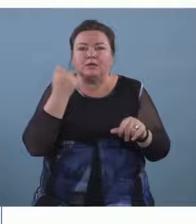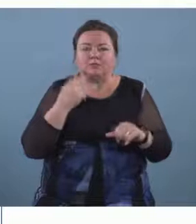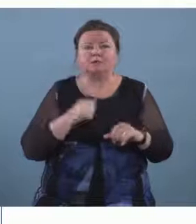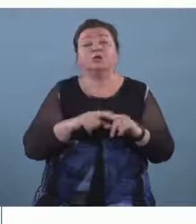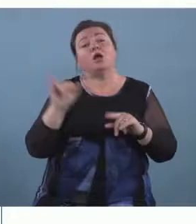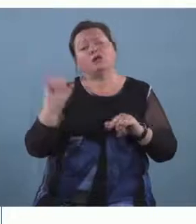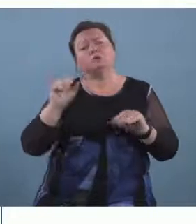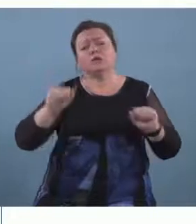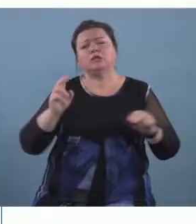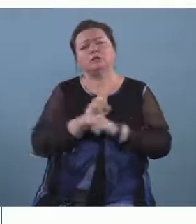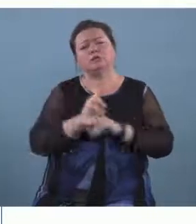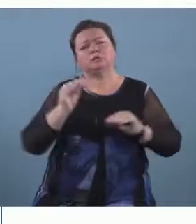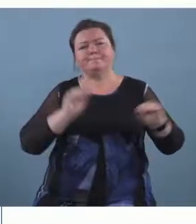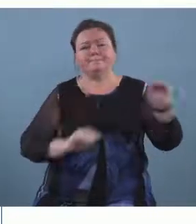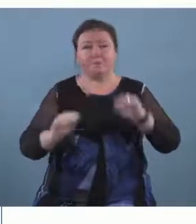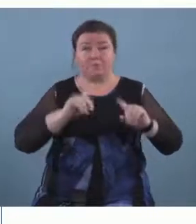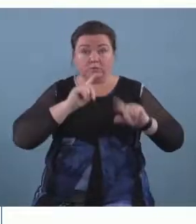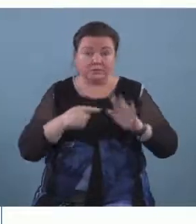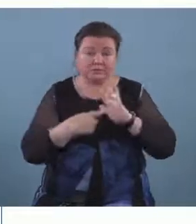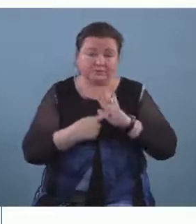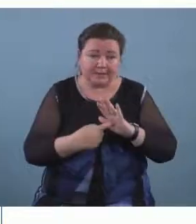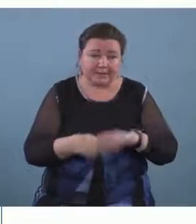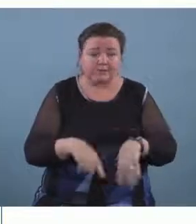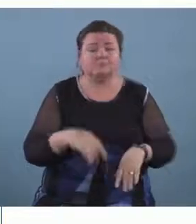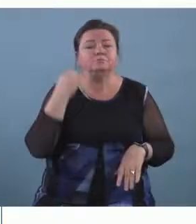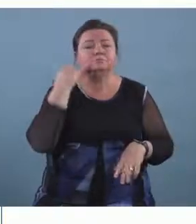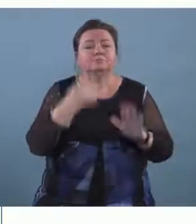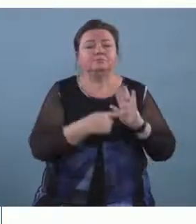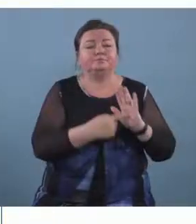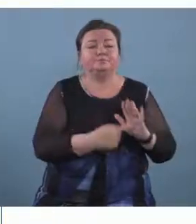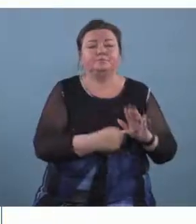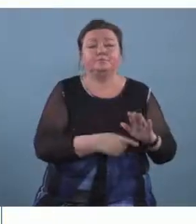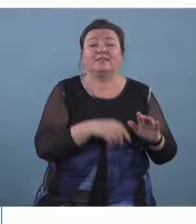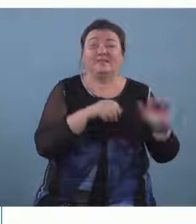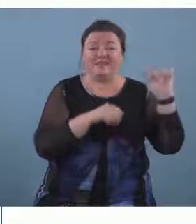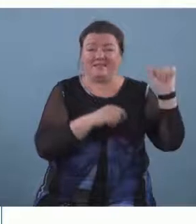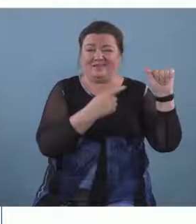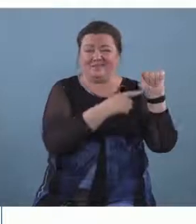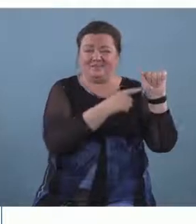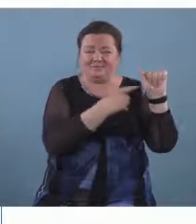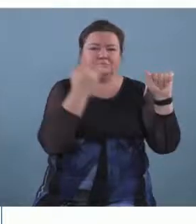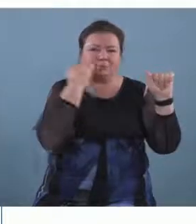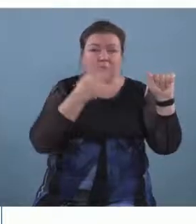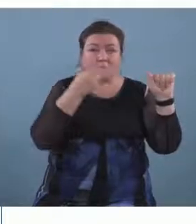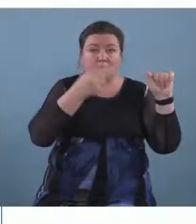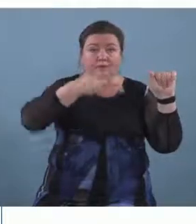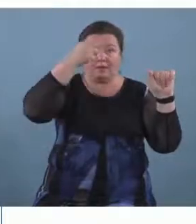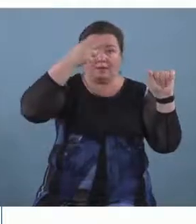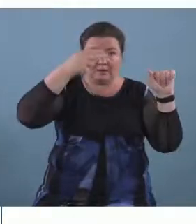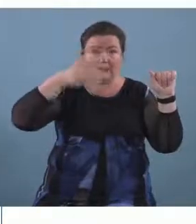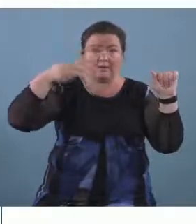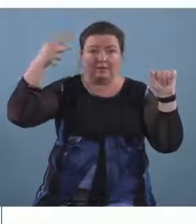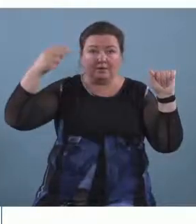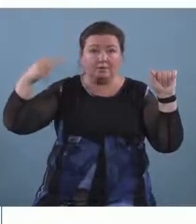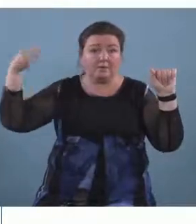responses for example if you have the a flash card three high notes you have high